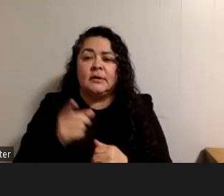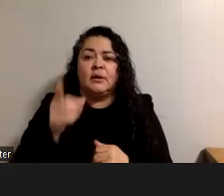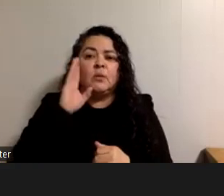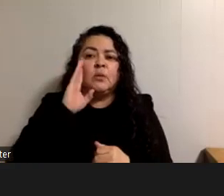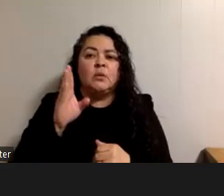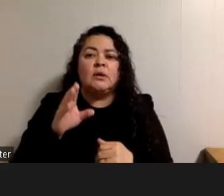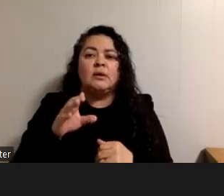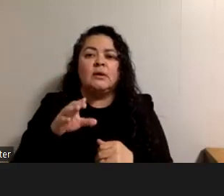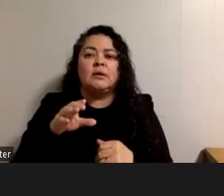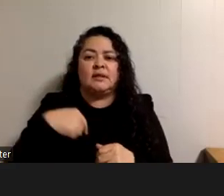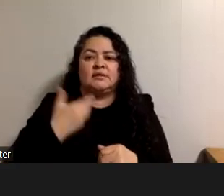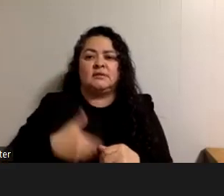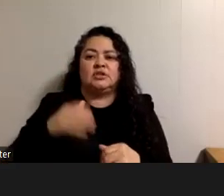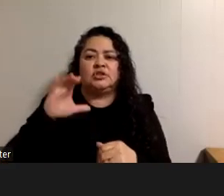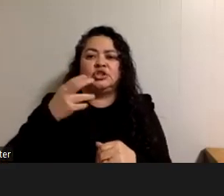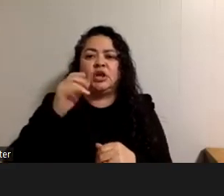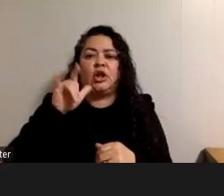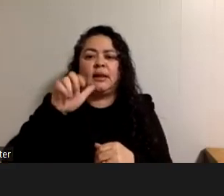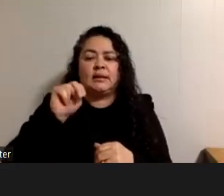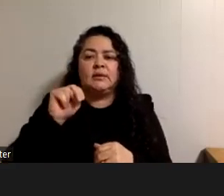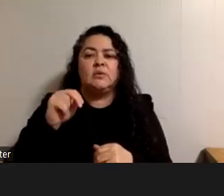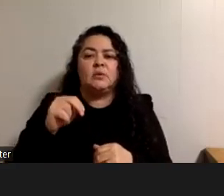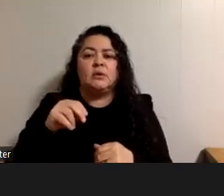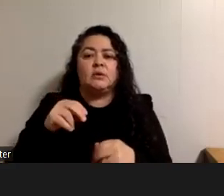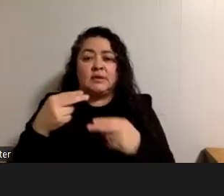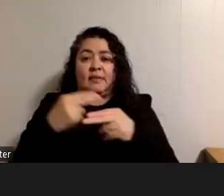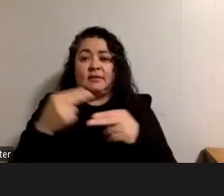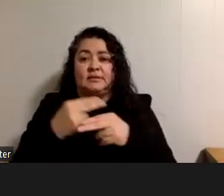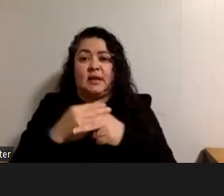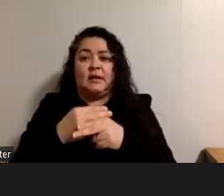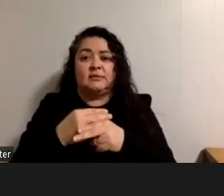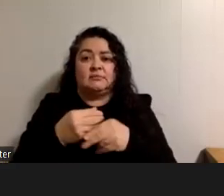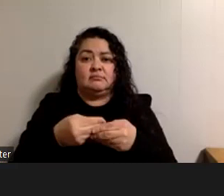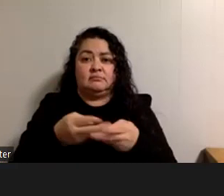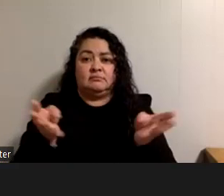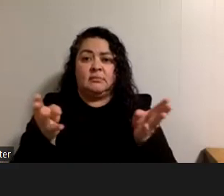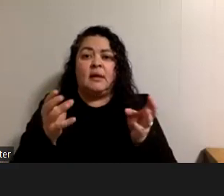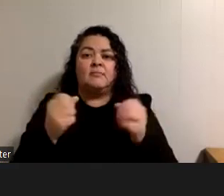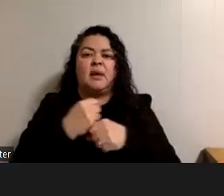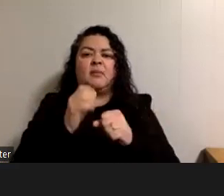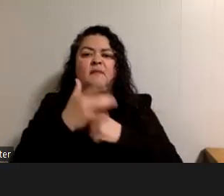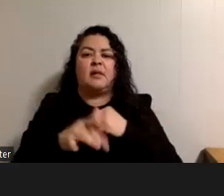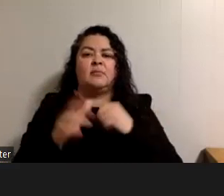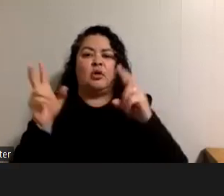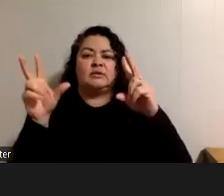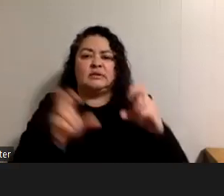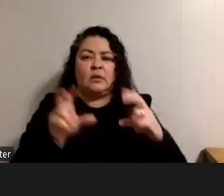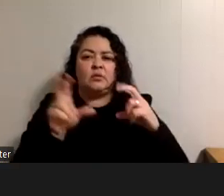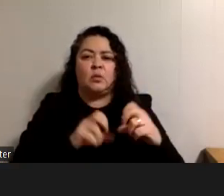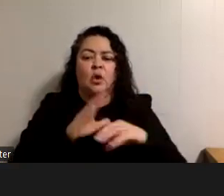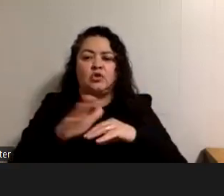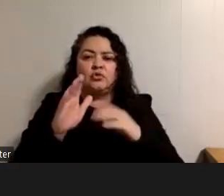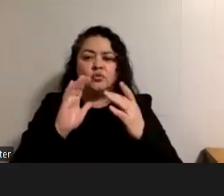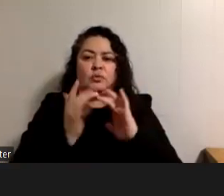take um mrs cheryl then we will uh take the slides and we'll make them available as a download on our website awesome